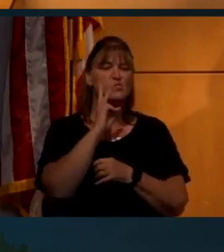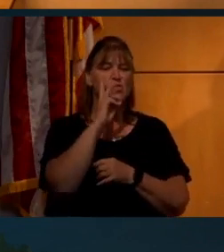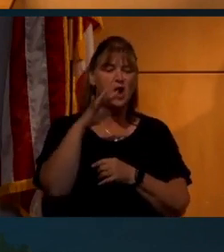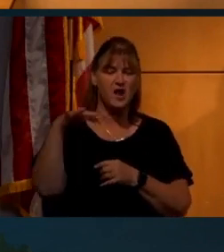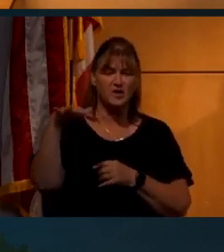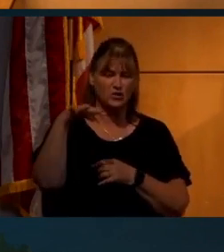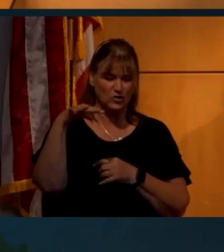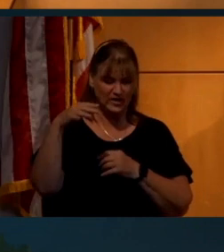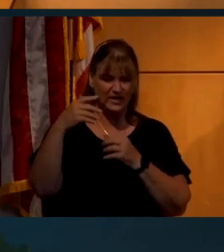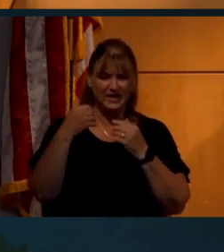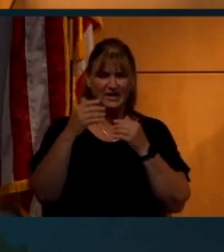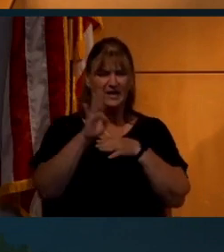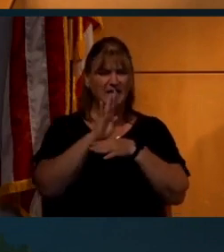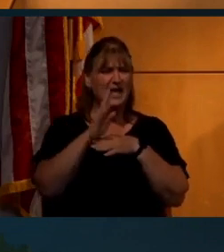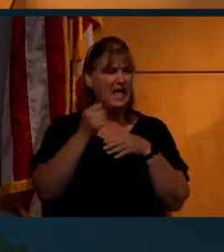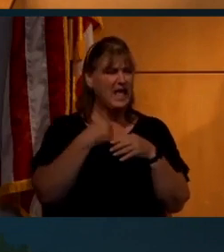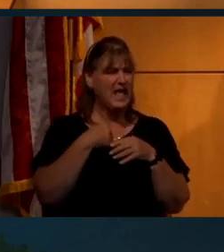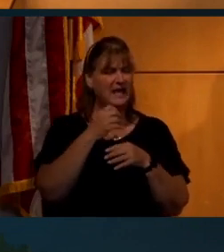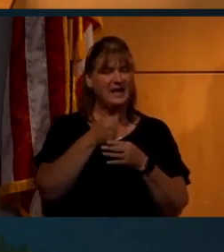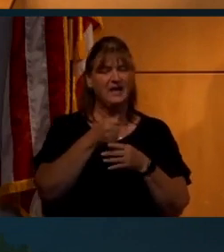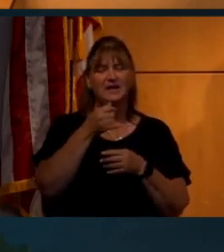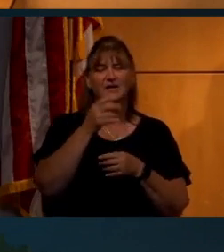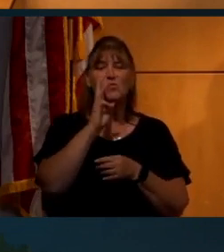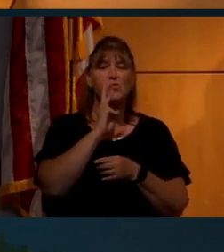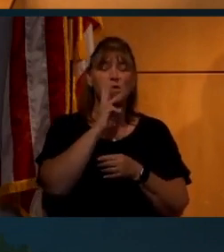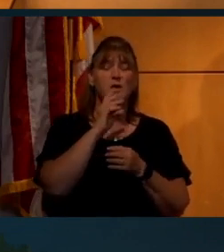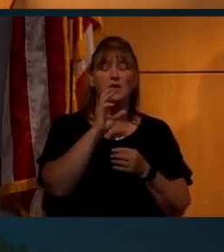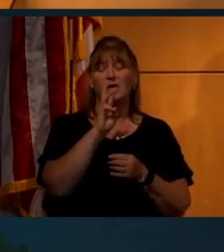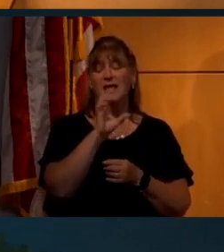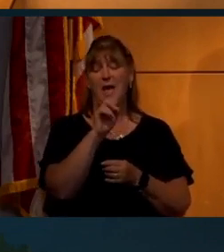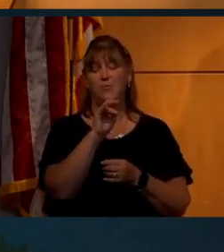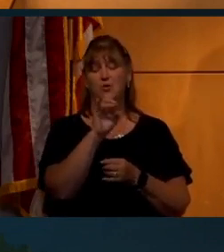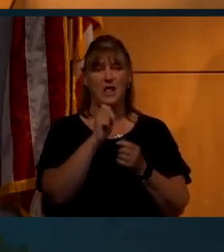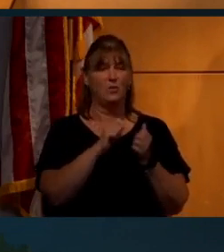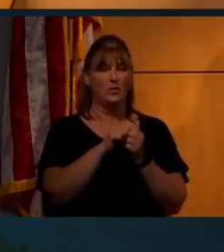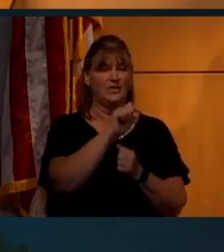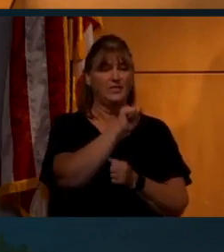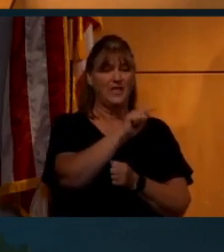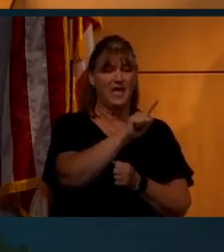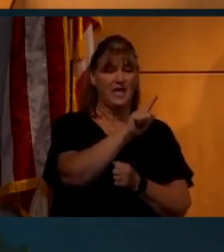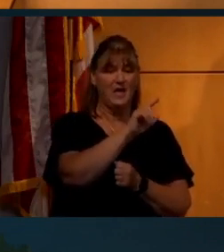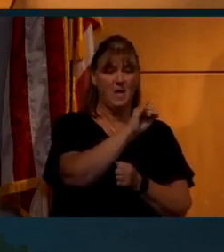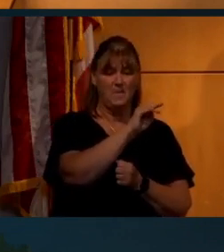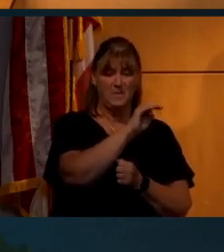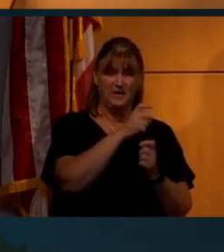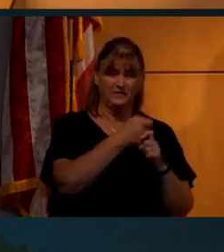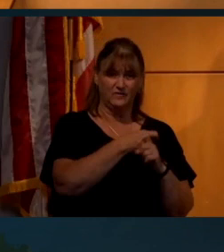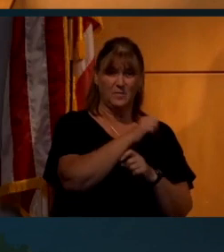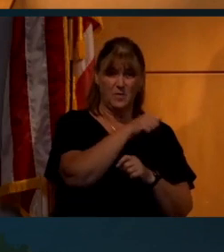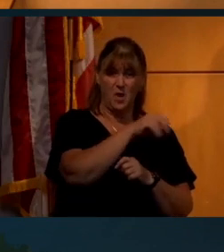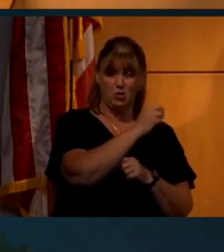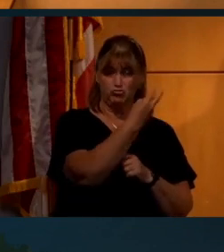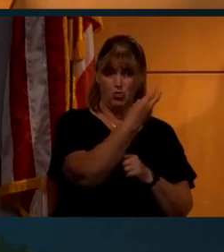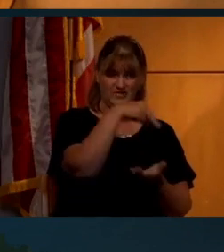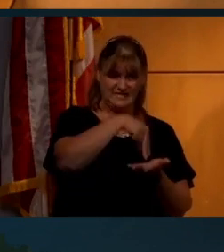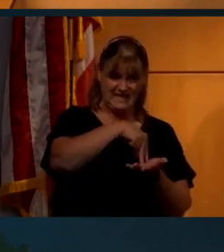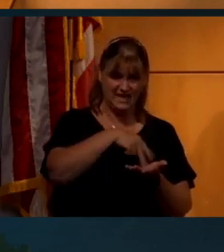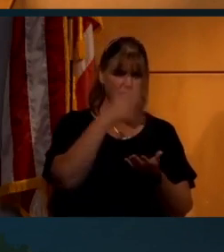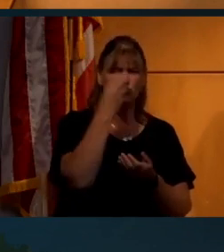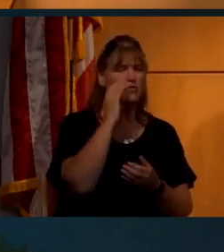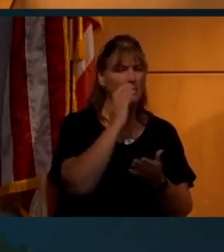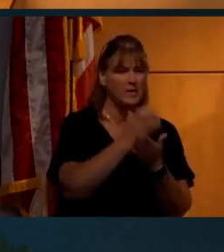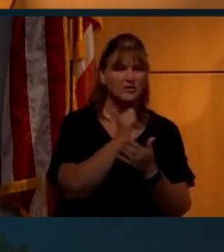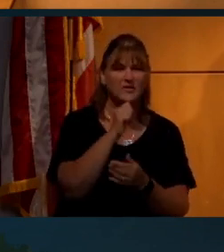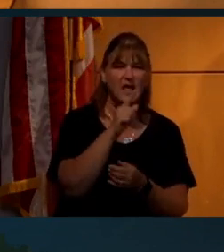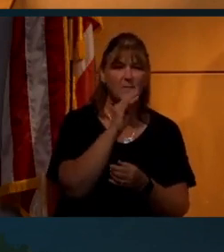cabernet with a picture of Al Bean from Apollo 12 standing. There's this gorgeous picture